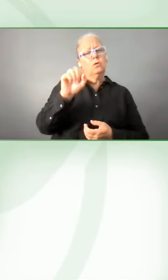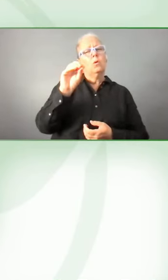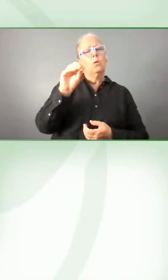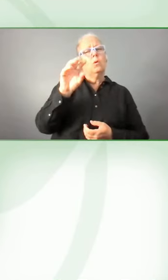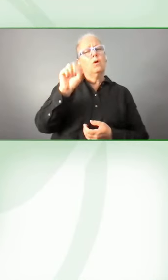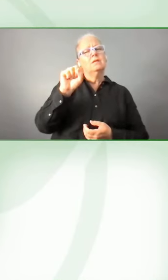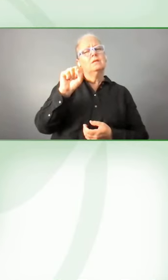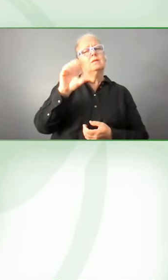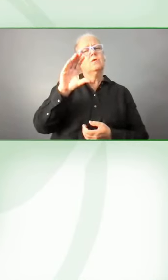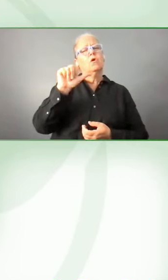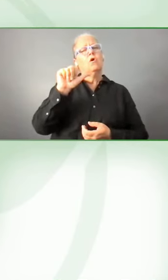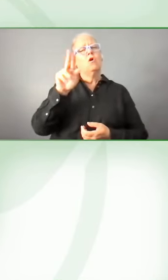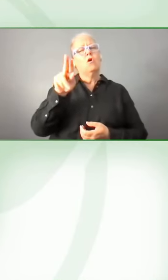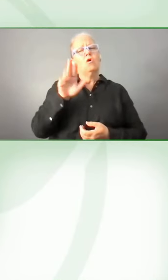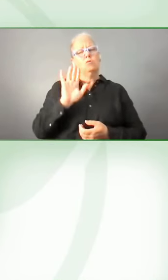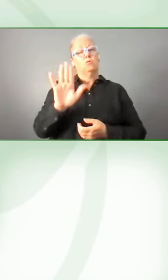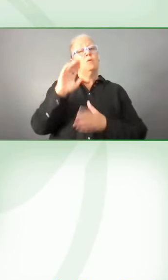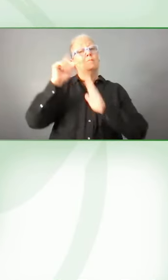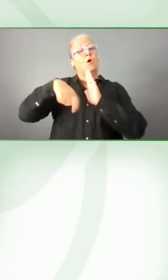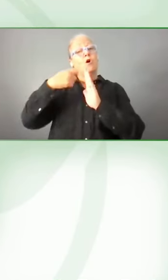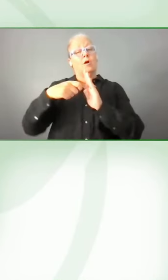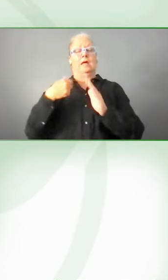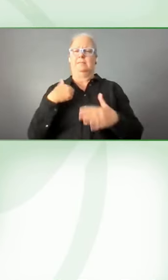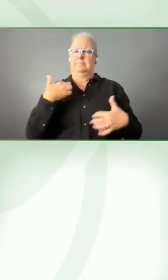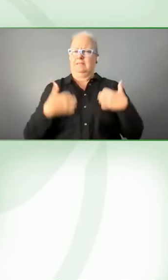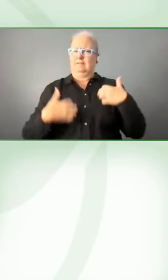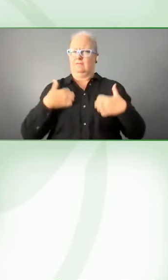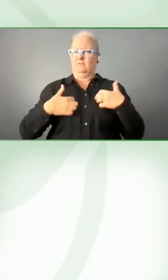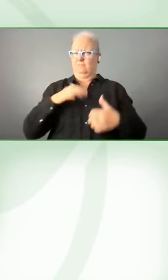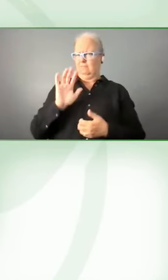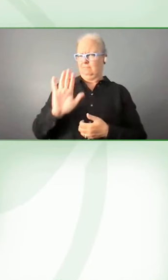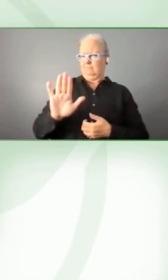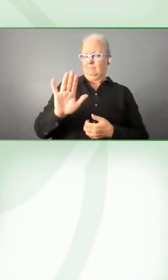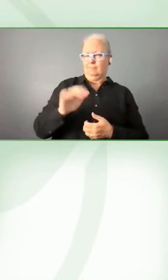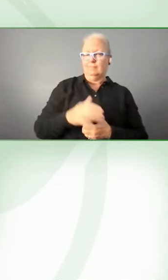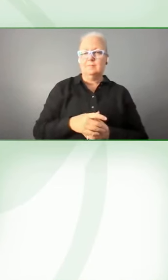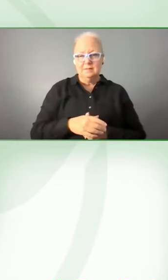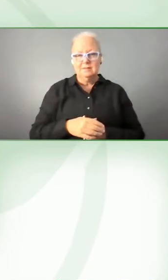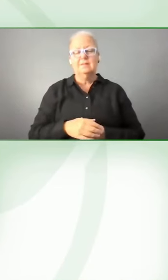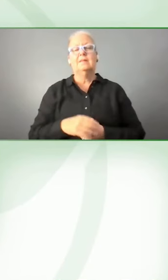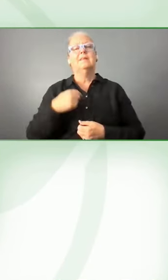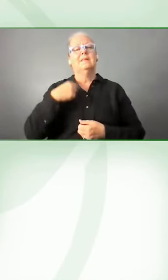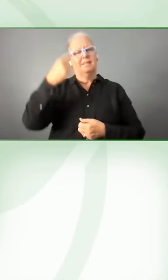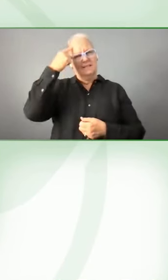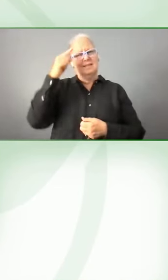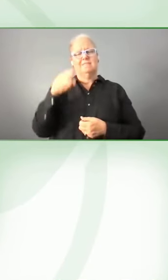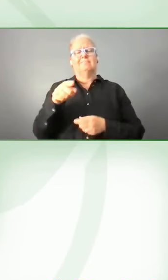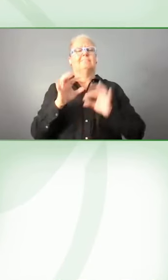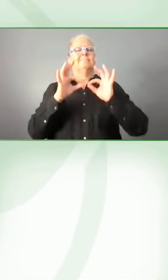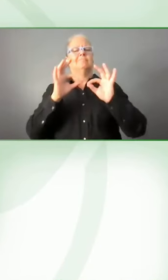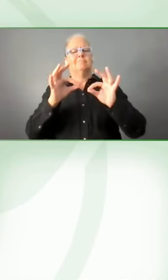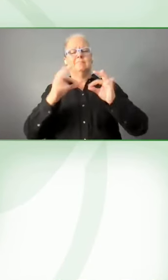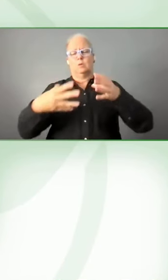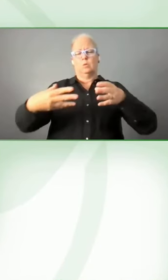for a number of reasons. It feels to me like great inclusive design. There are many people in society with lower levels of